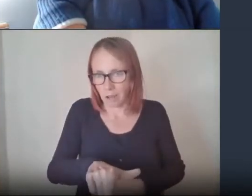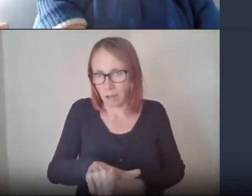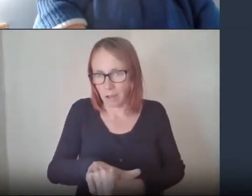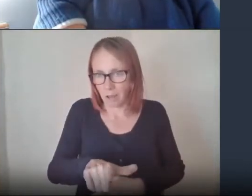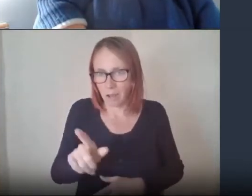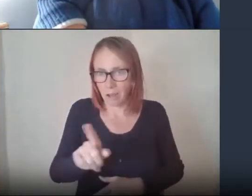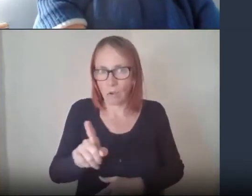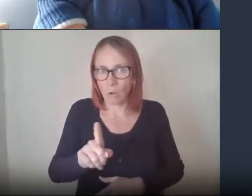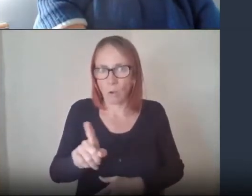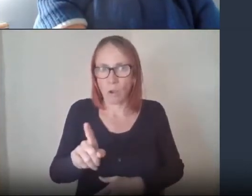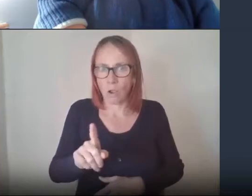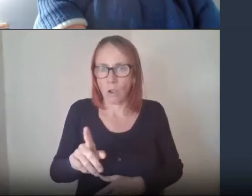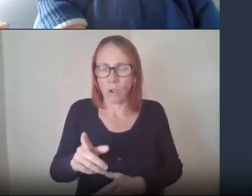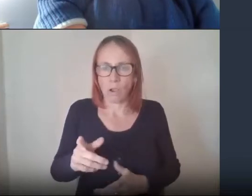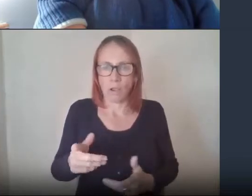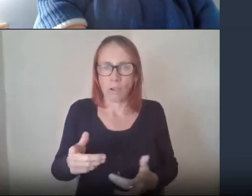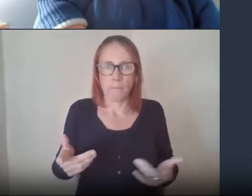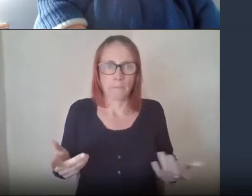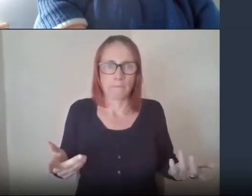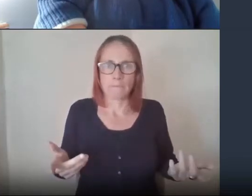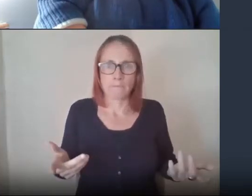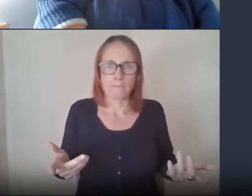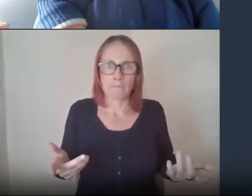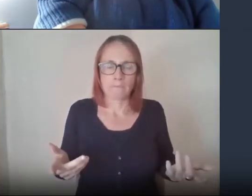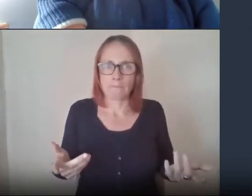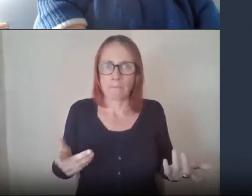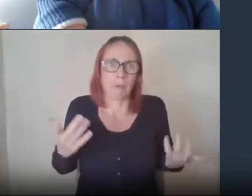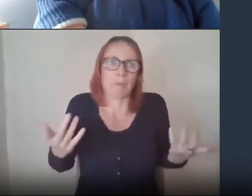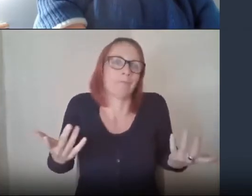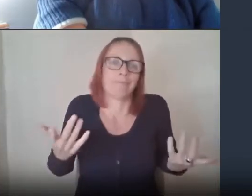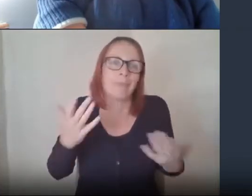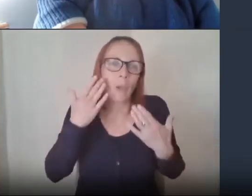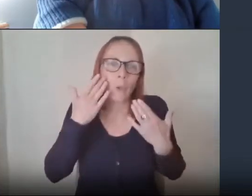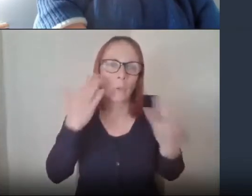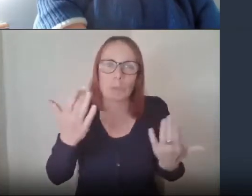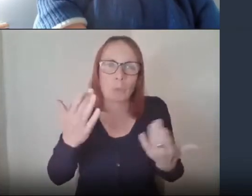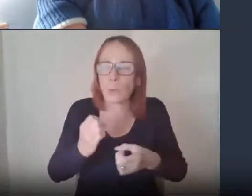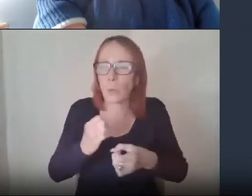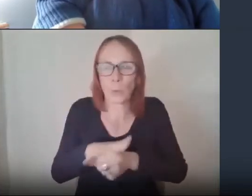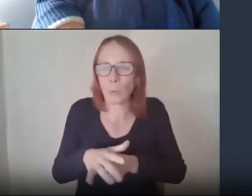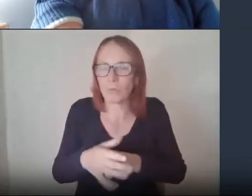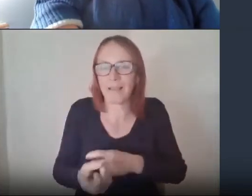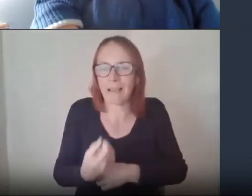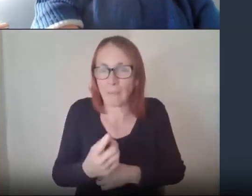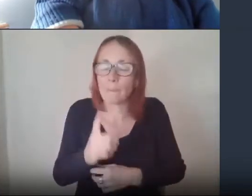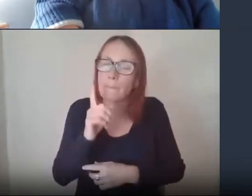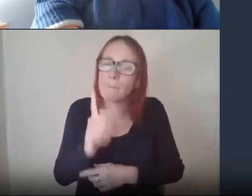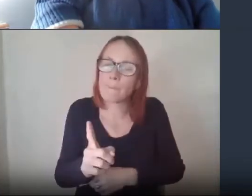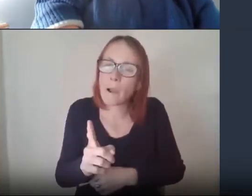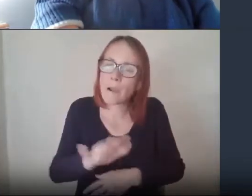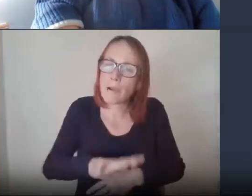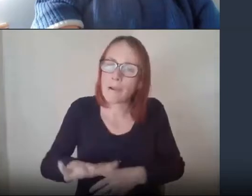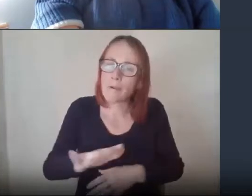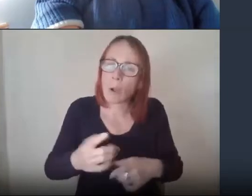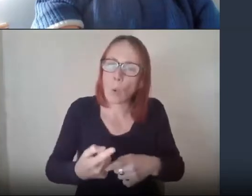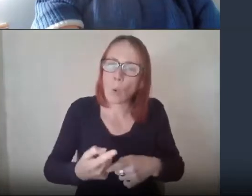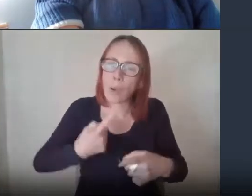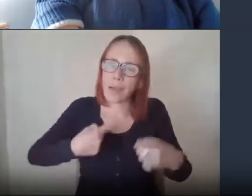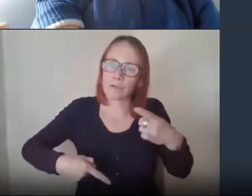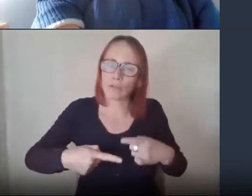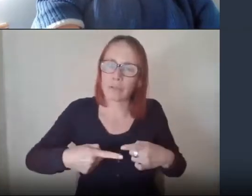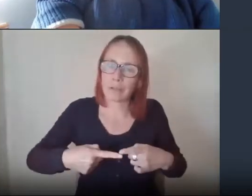hadn't pre-empted we hadn't had a crystal ball and seen covert coming but we decided about a year ago that we would move